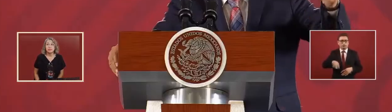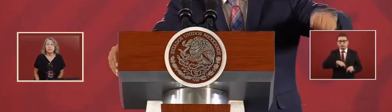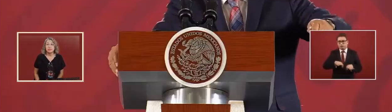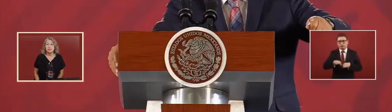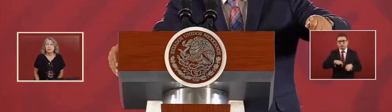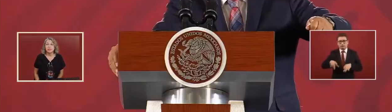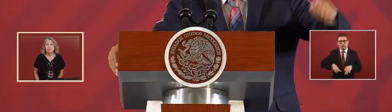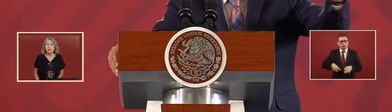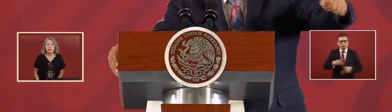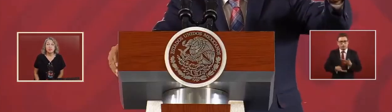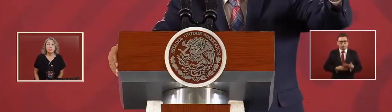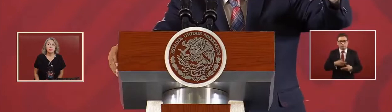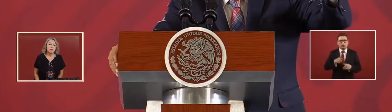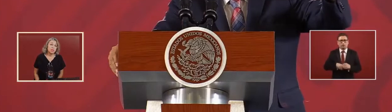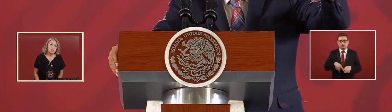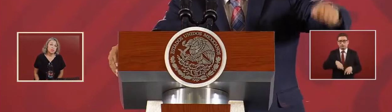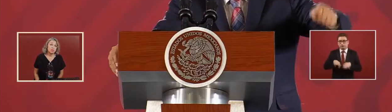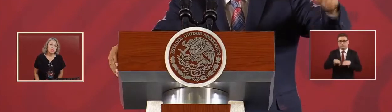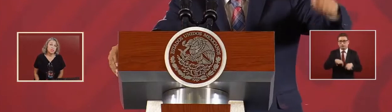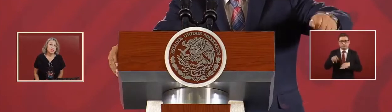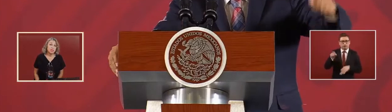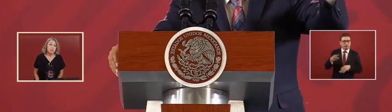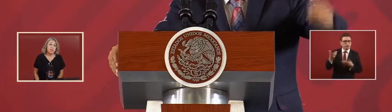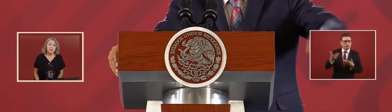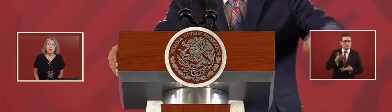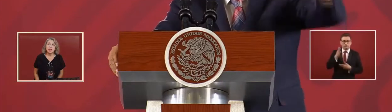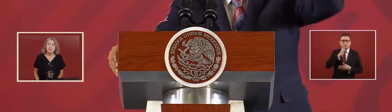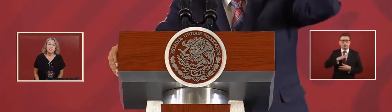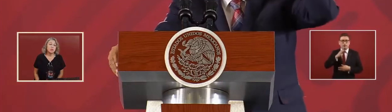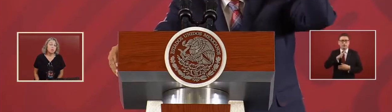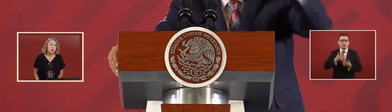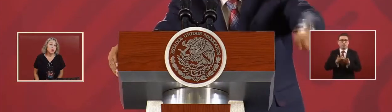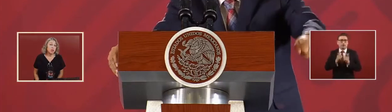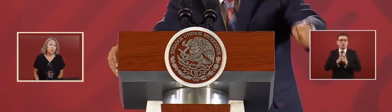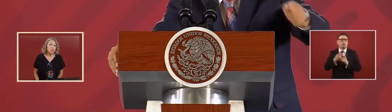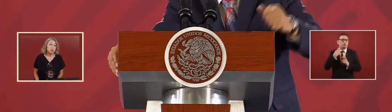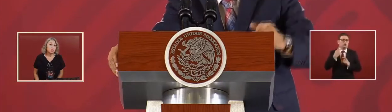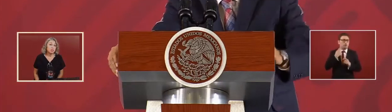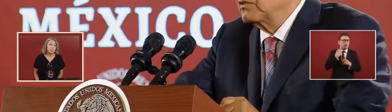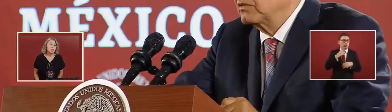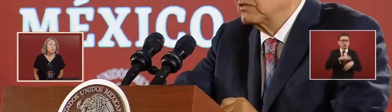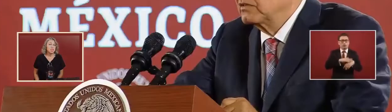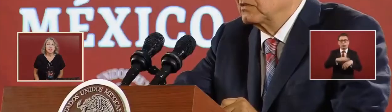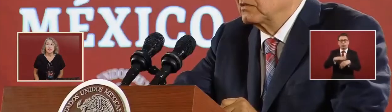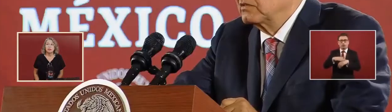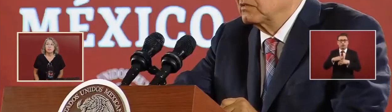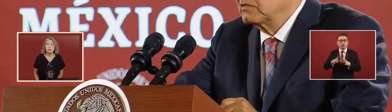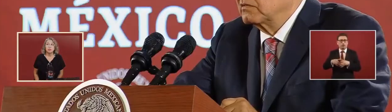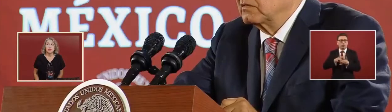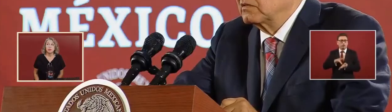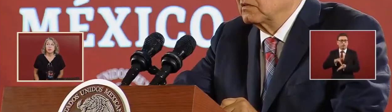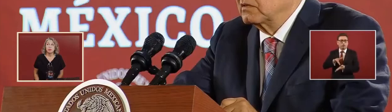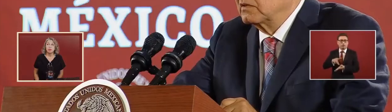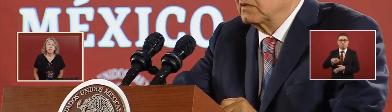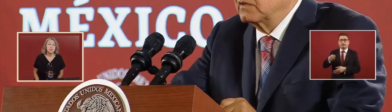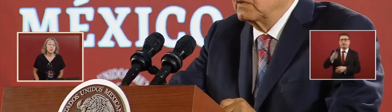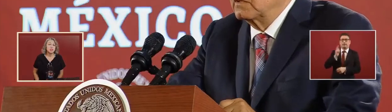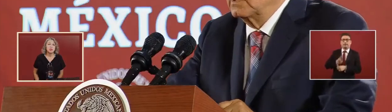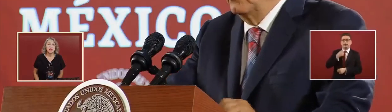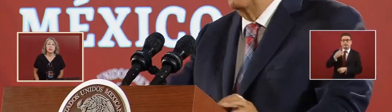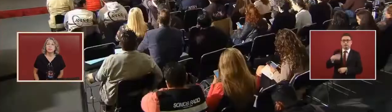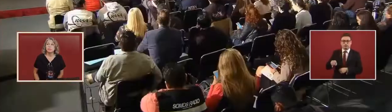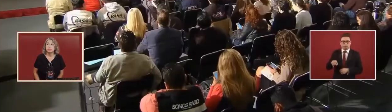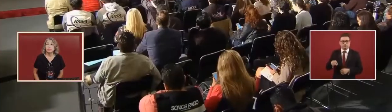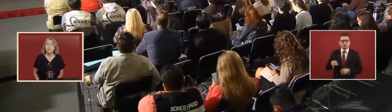servant is doing party jobs, you need to let people know. You need to turn them in. And more